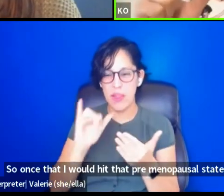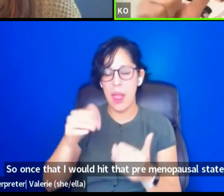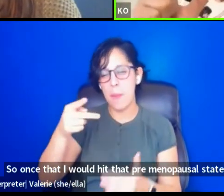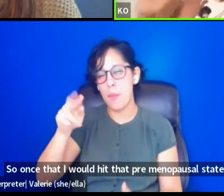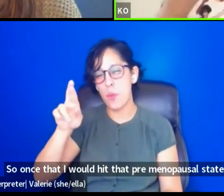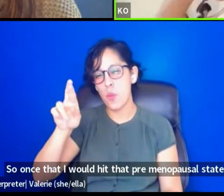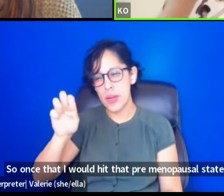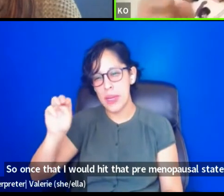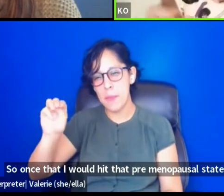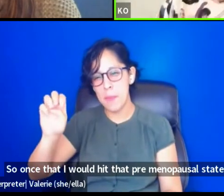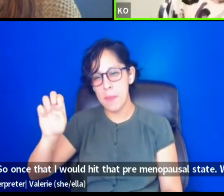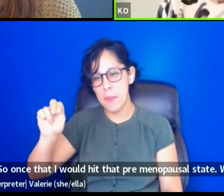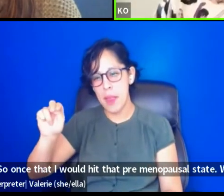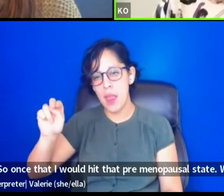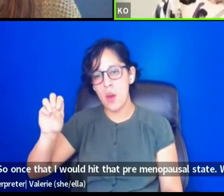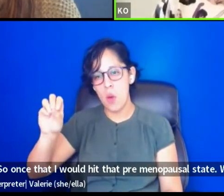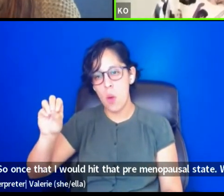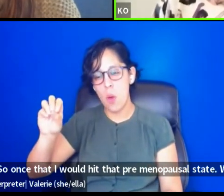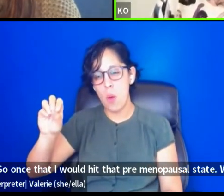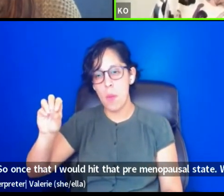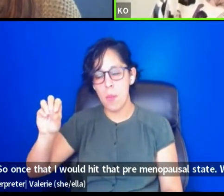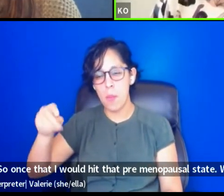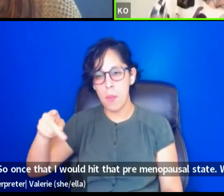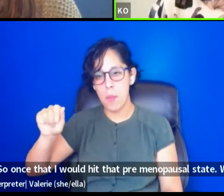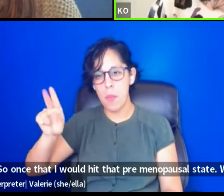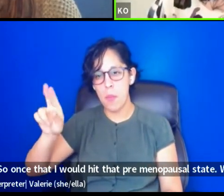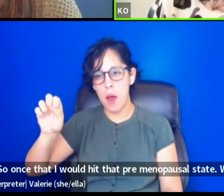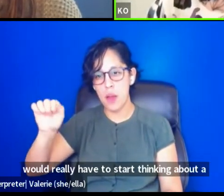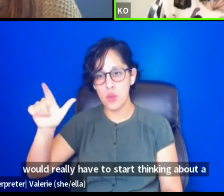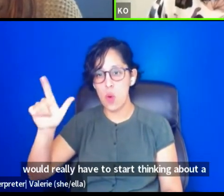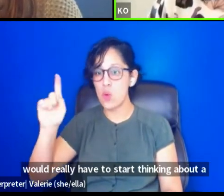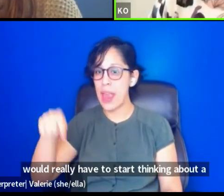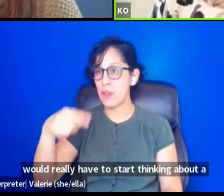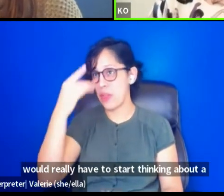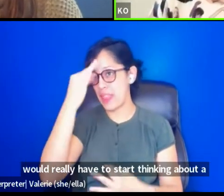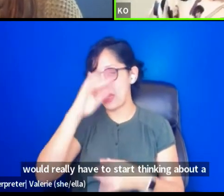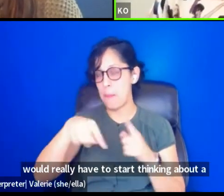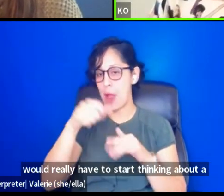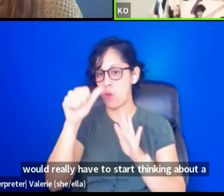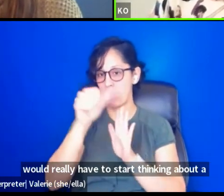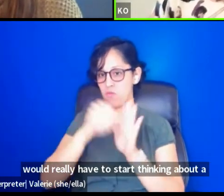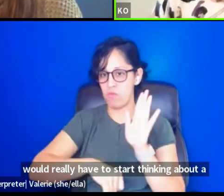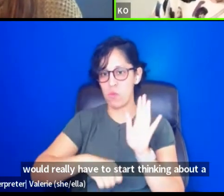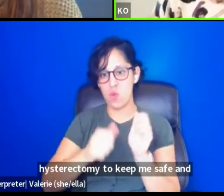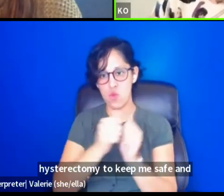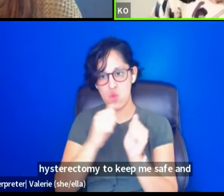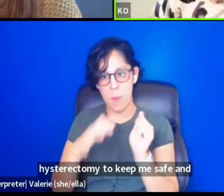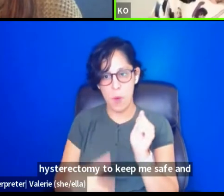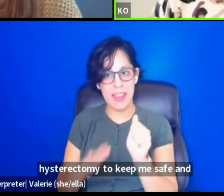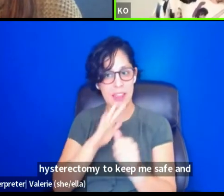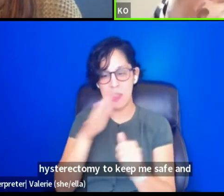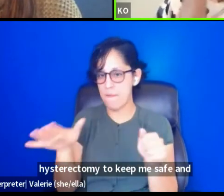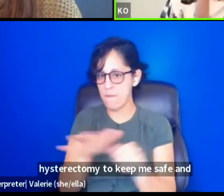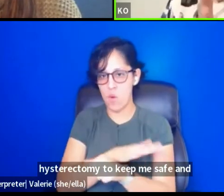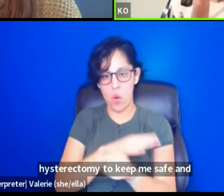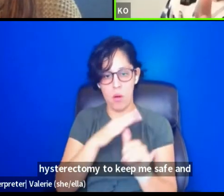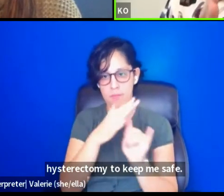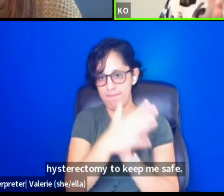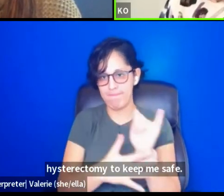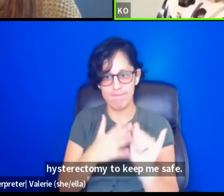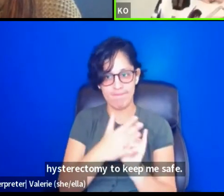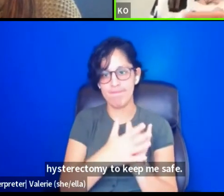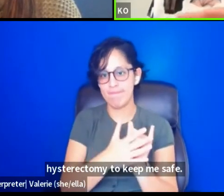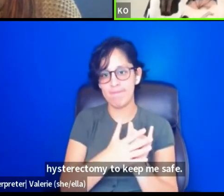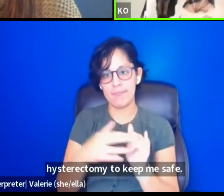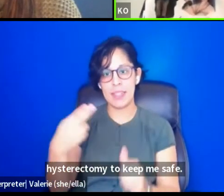we would really have to start thinking about a hysterectomy to keep me safe. Um, and at that point, the actor